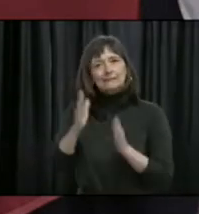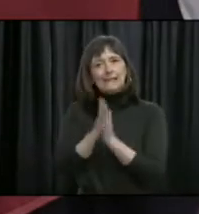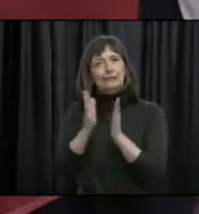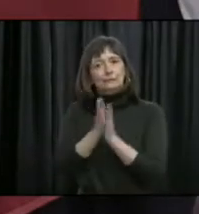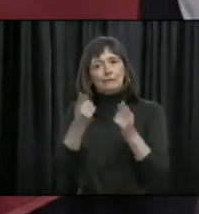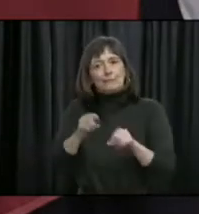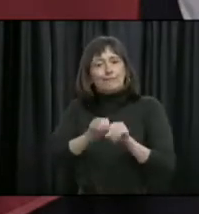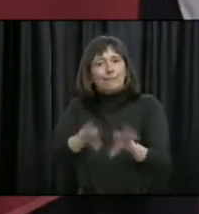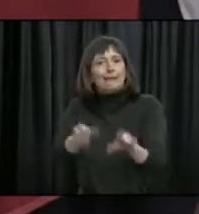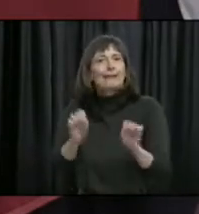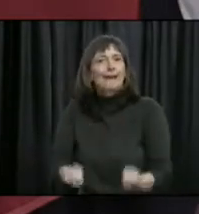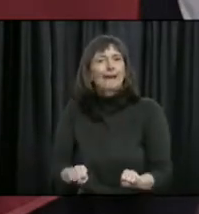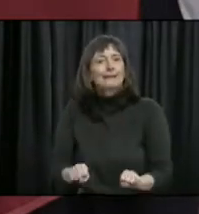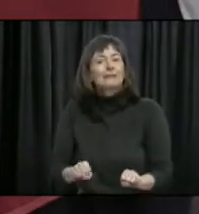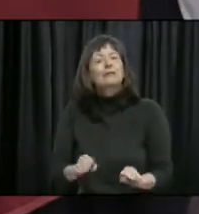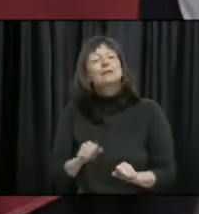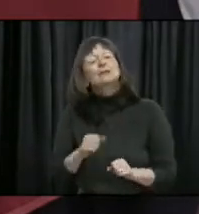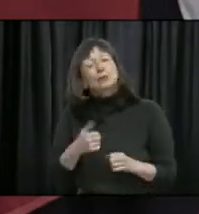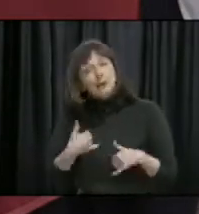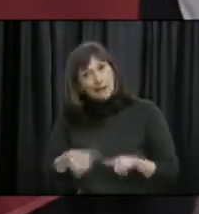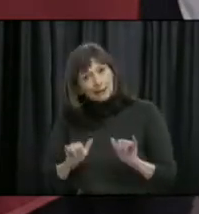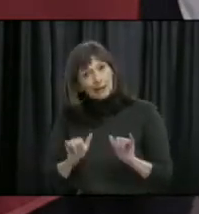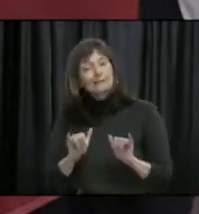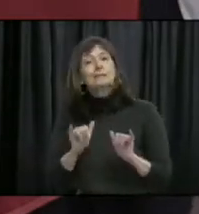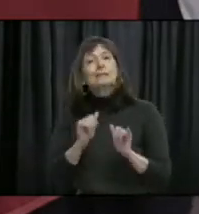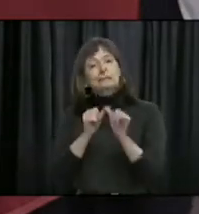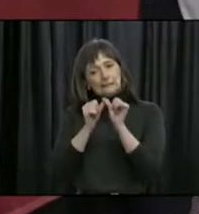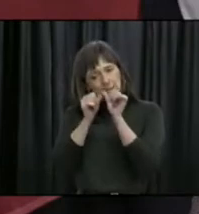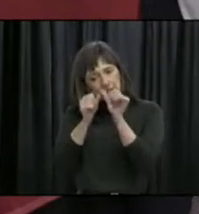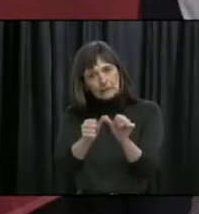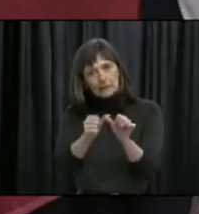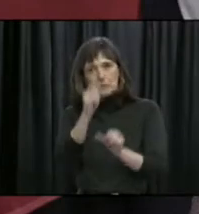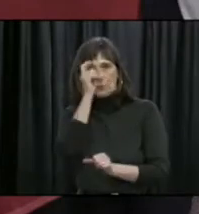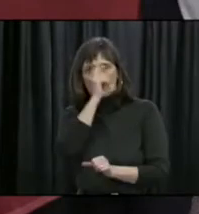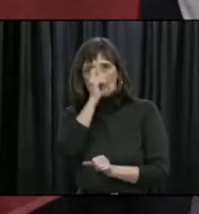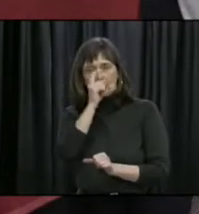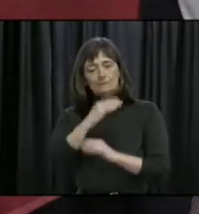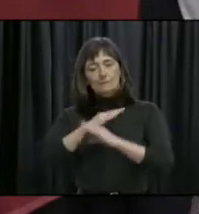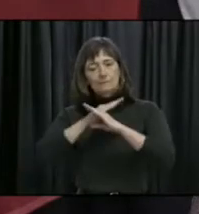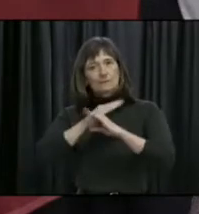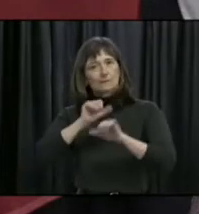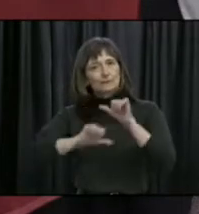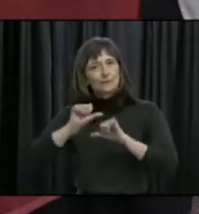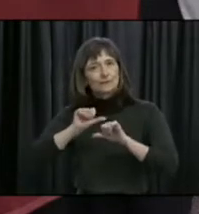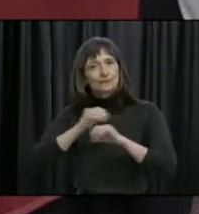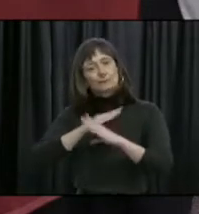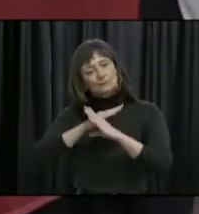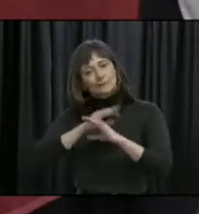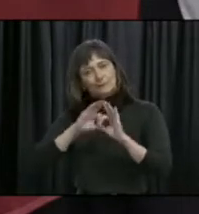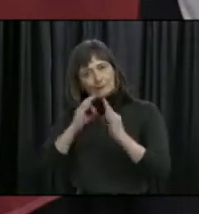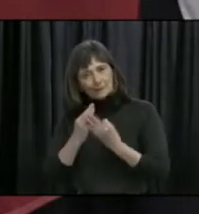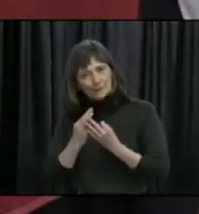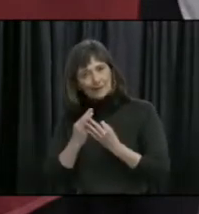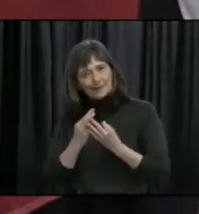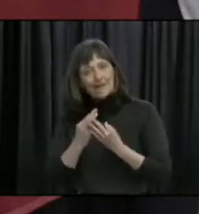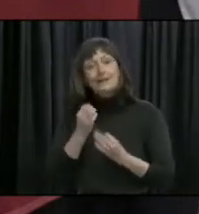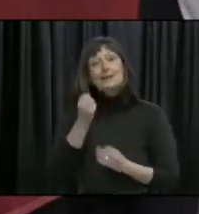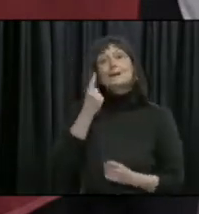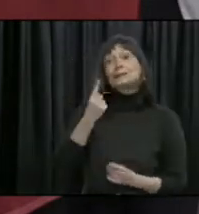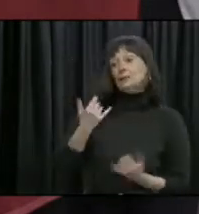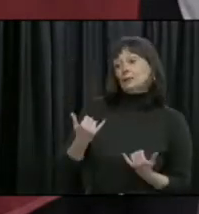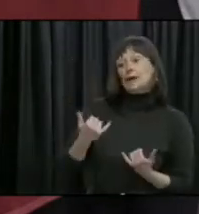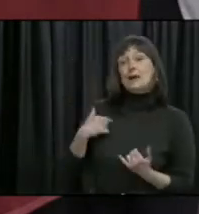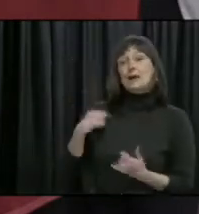So together, let's continue to be wise and protect our families. Do not let these results today change your